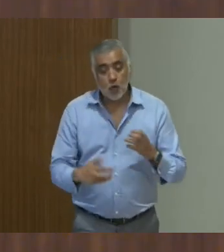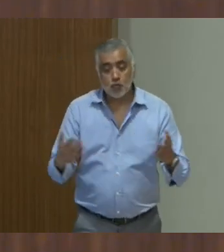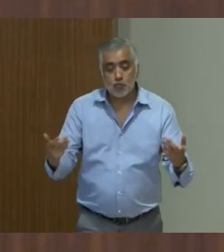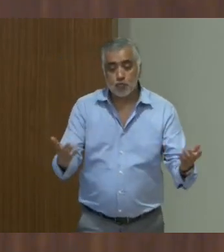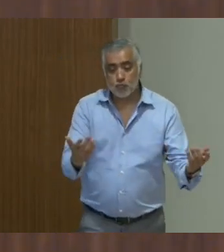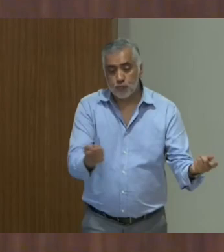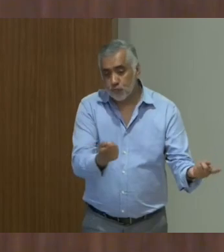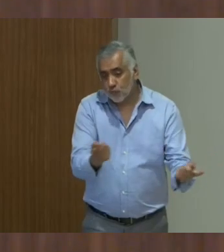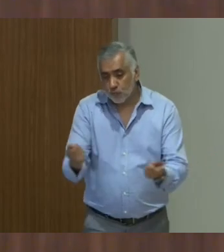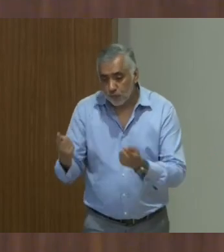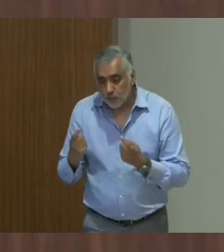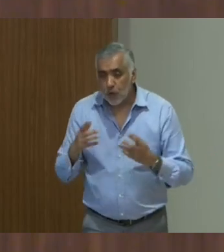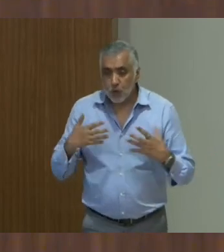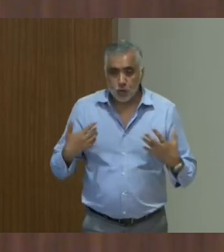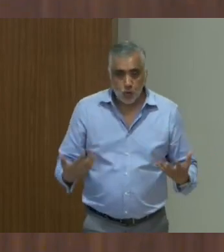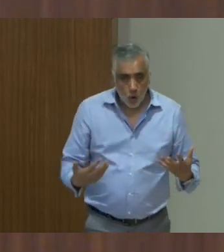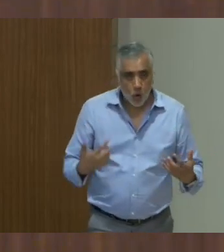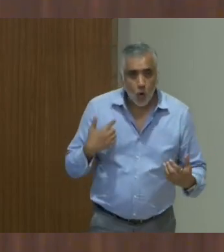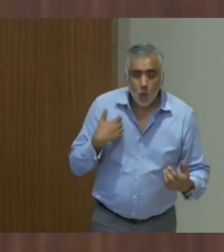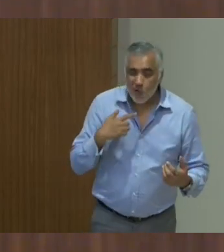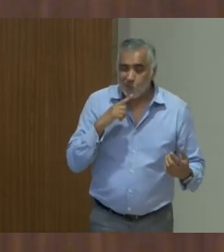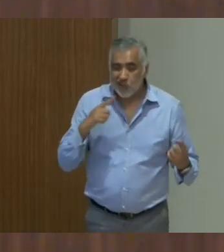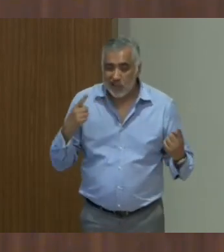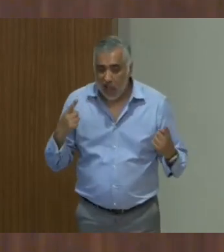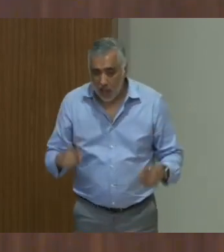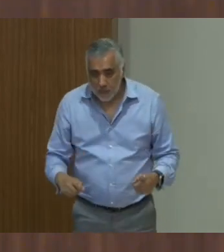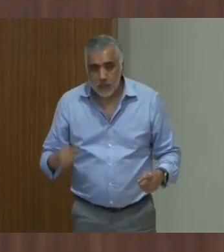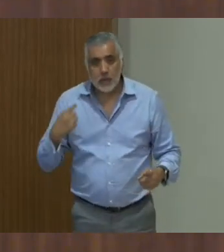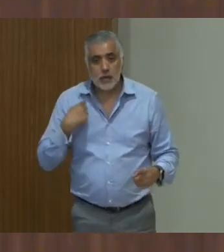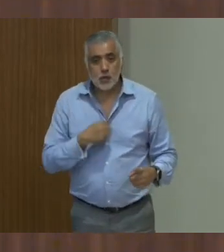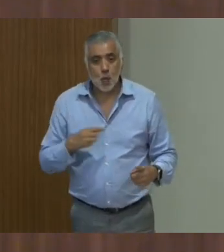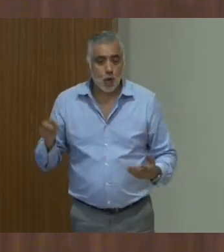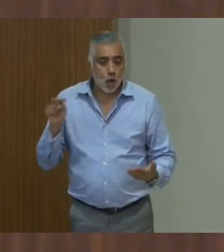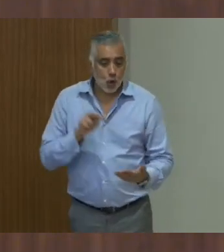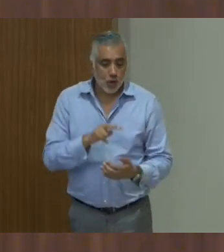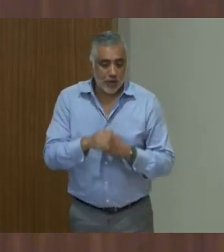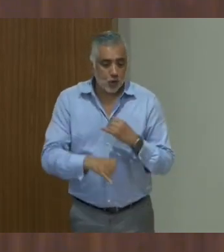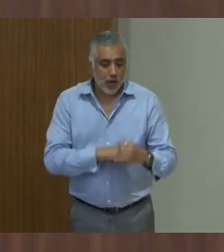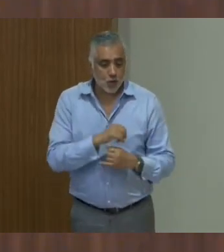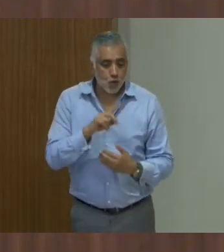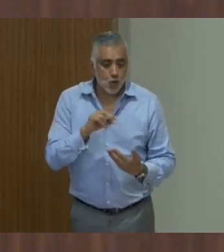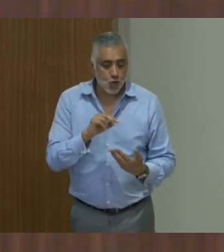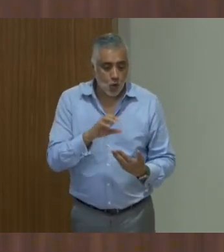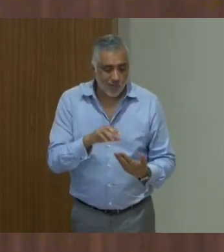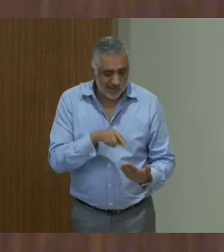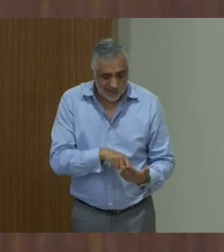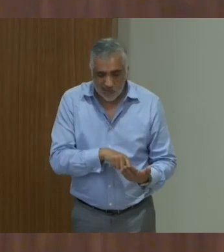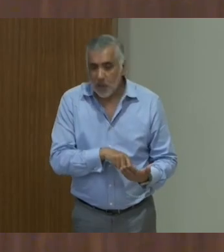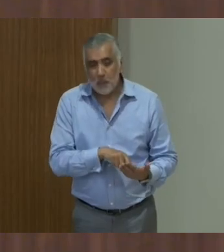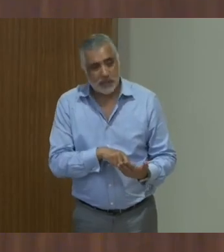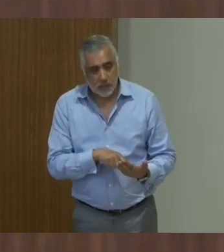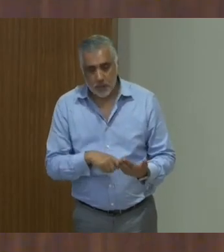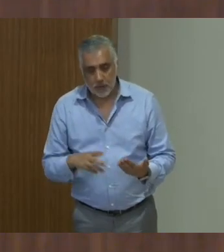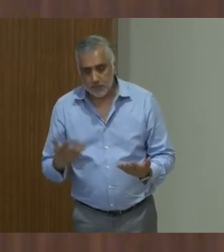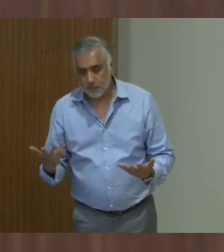do that. So, uh, what really happened is we looked at international documents, but some of them were irrelevant